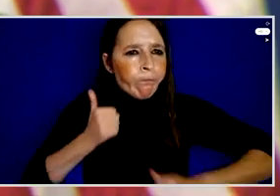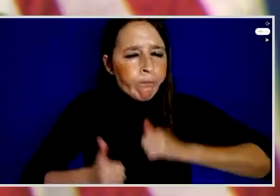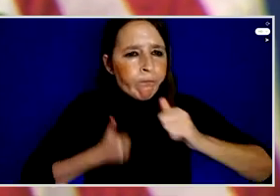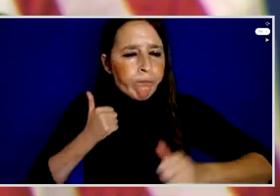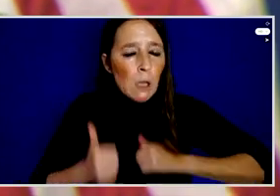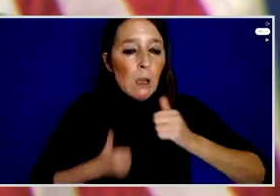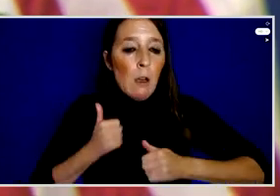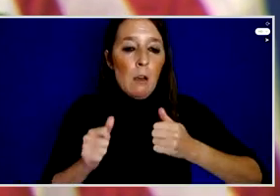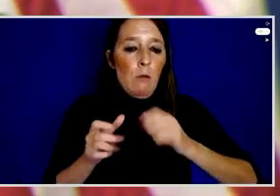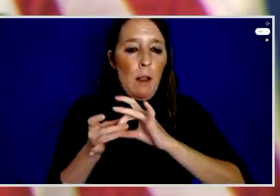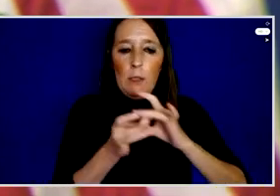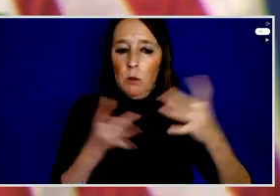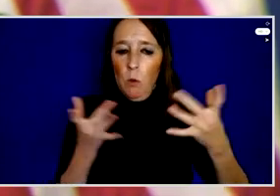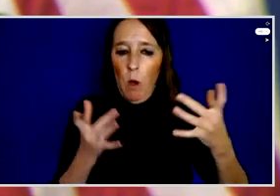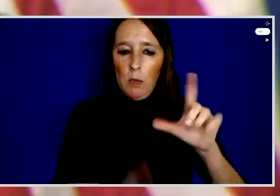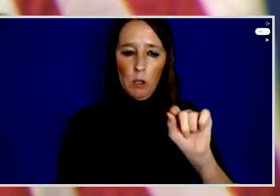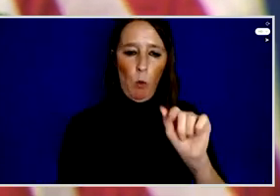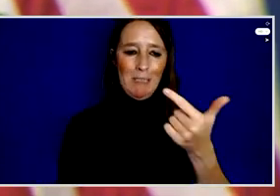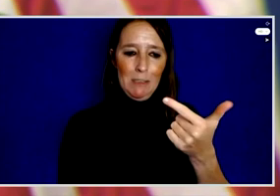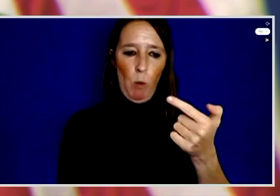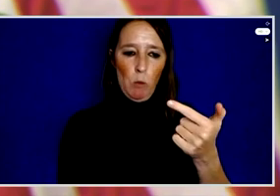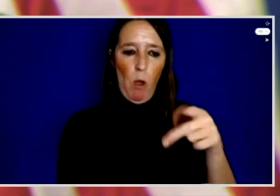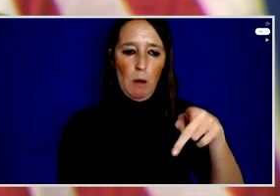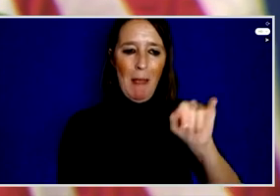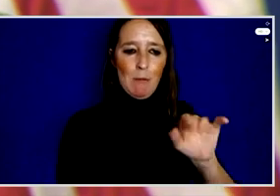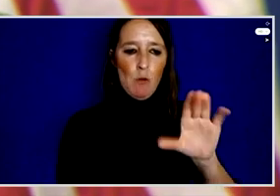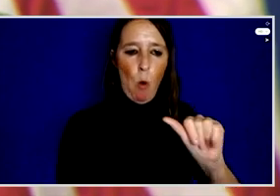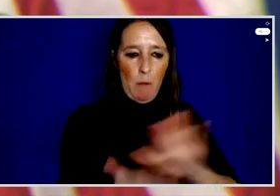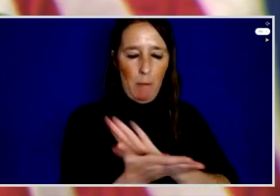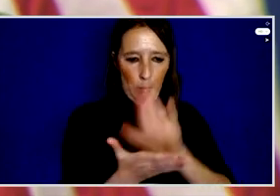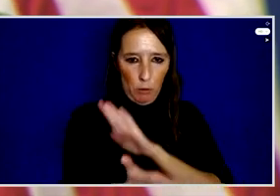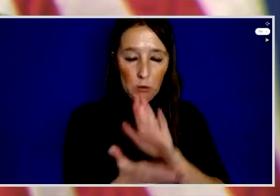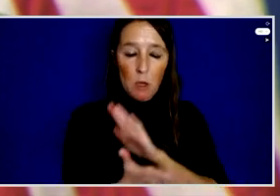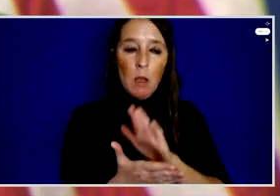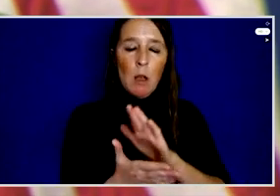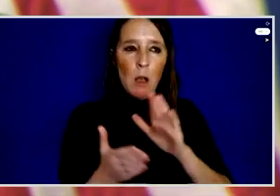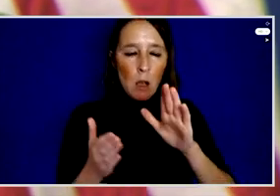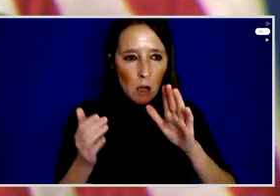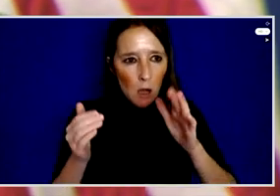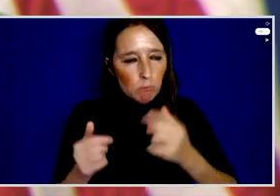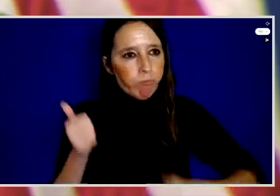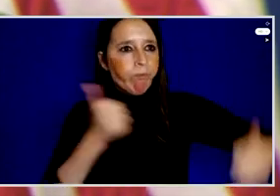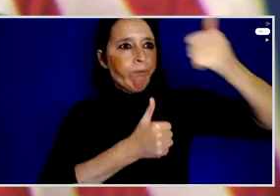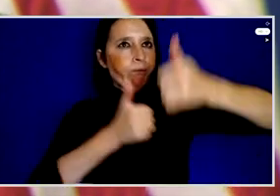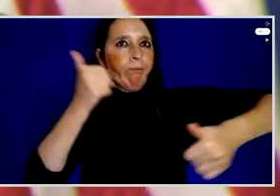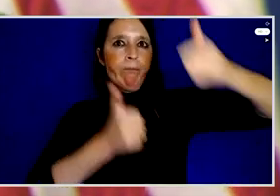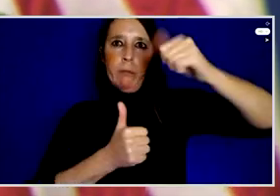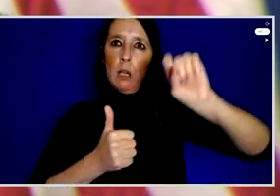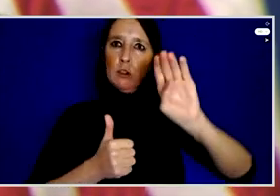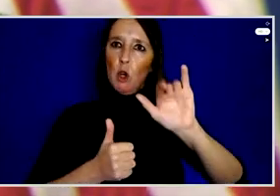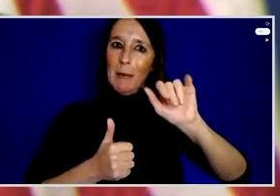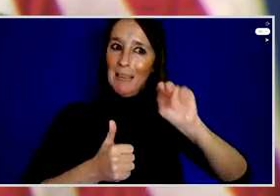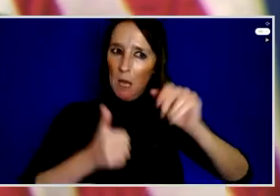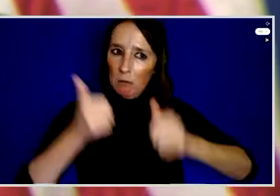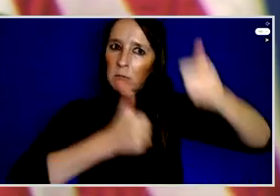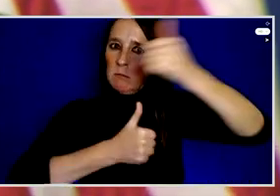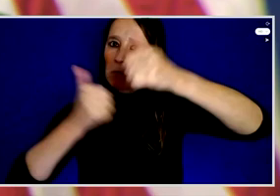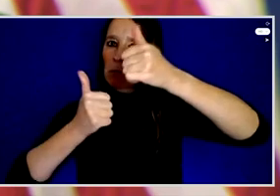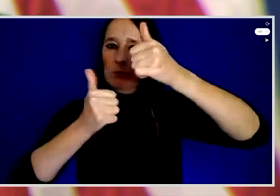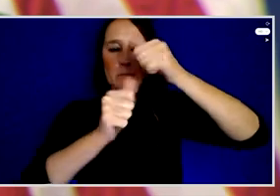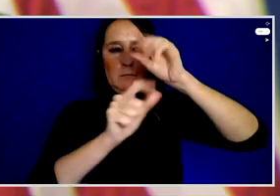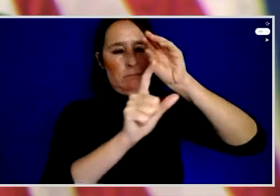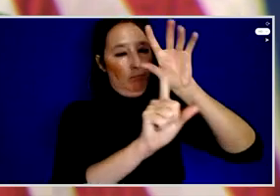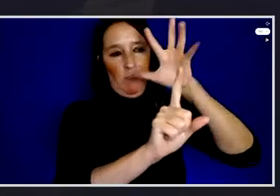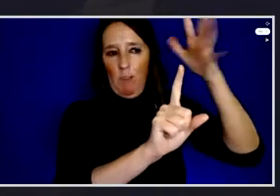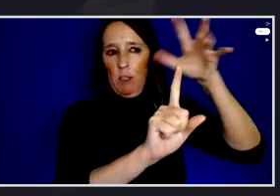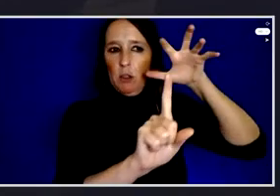which ensnared numerous high-level Serbian officials in allegations of money laundering and other financial crimes.